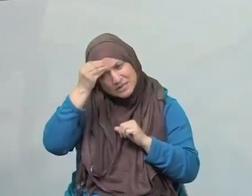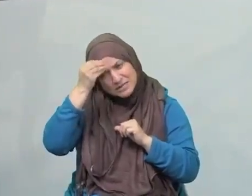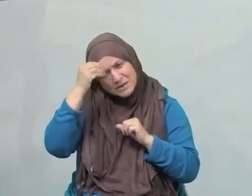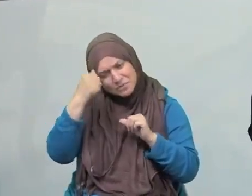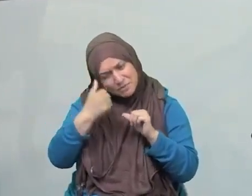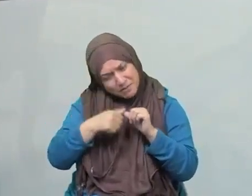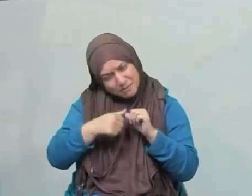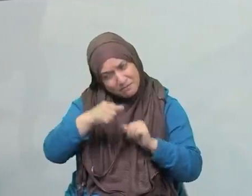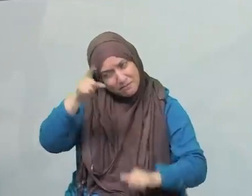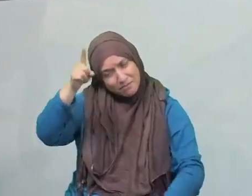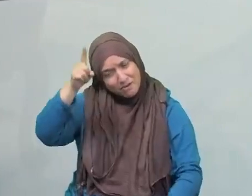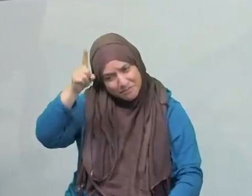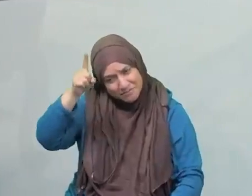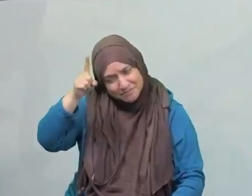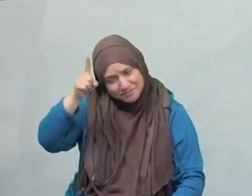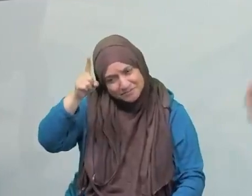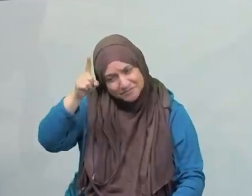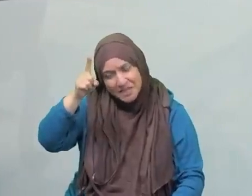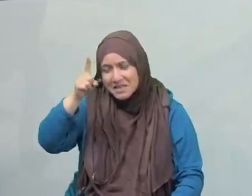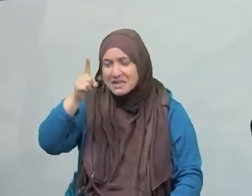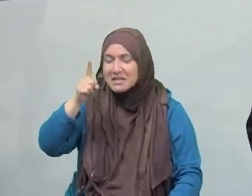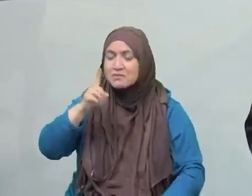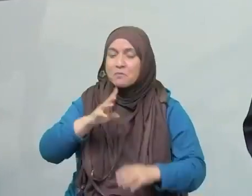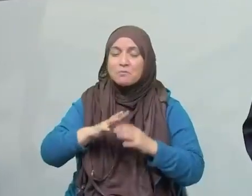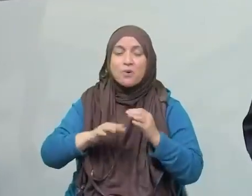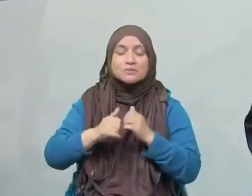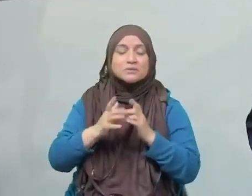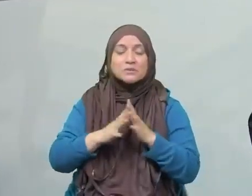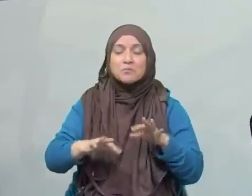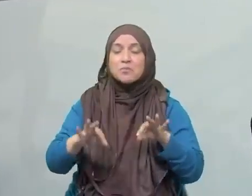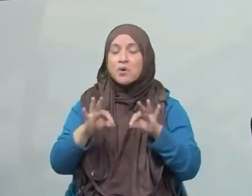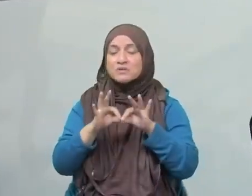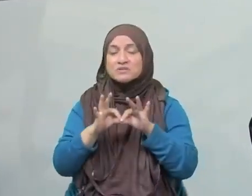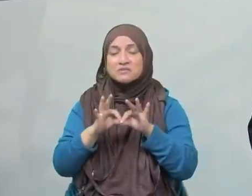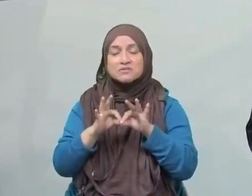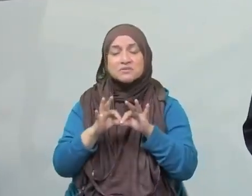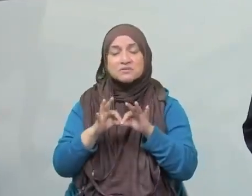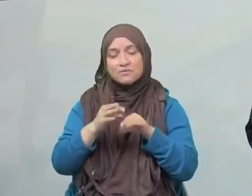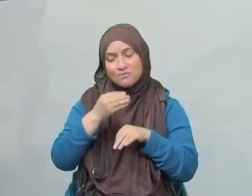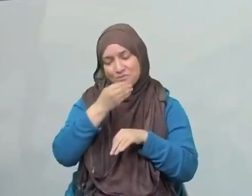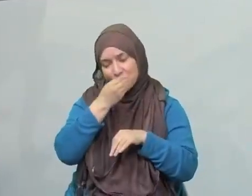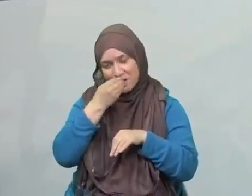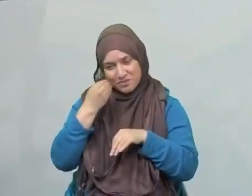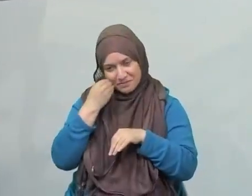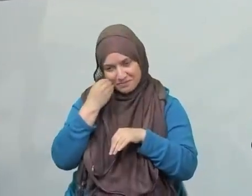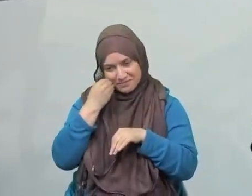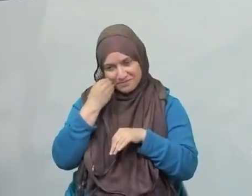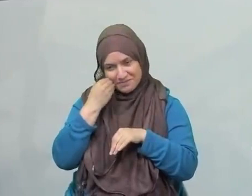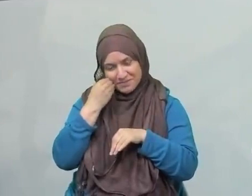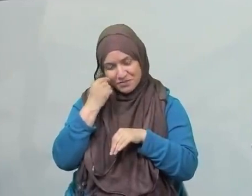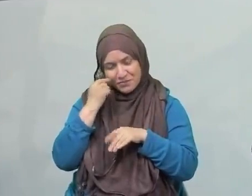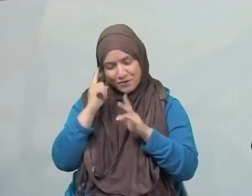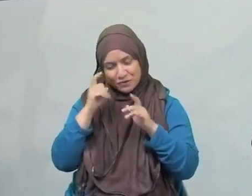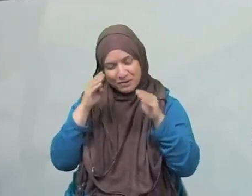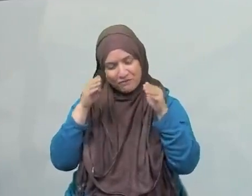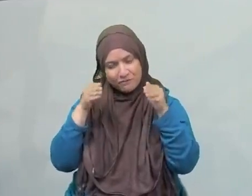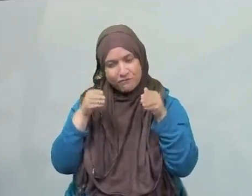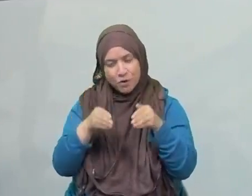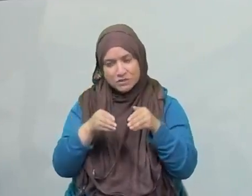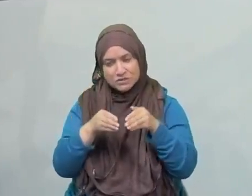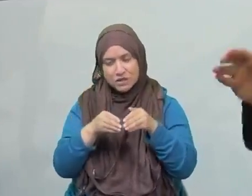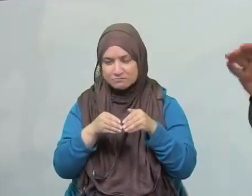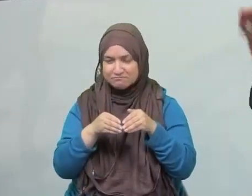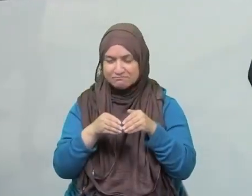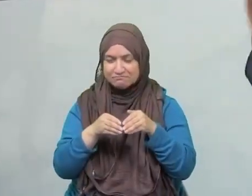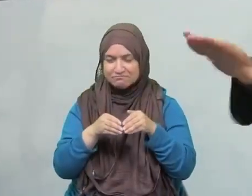When you look through the entire body of ahadith from the Prophet sallallahu alayhi wa sallam on dhikr, sometimes when you read about the virtues of